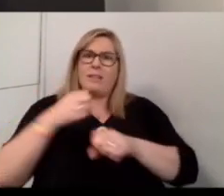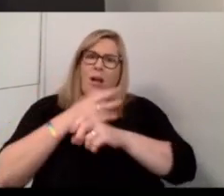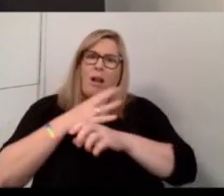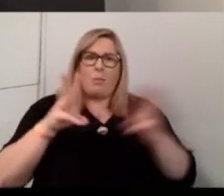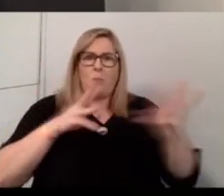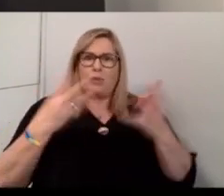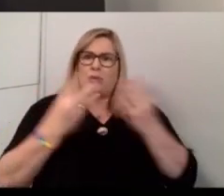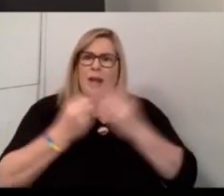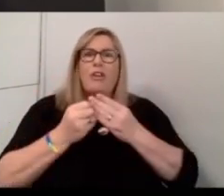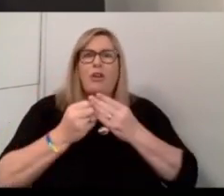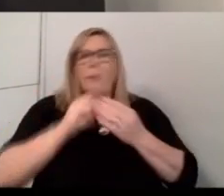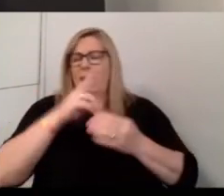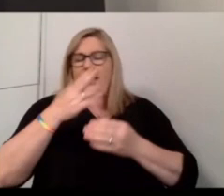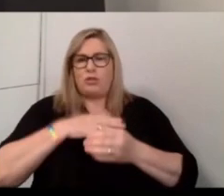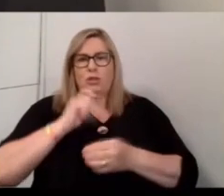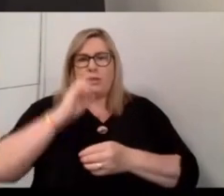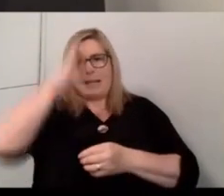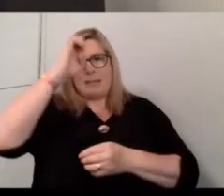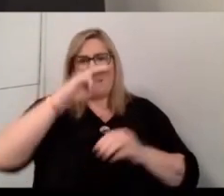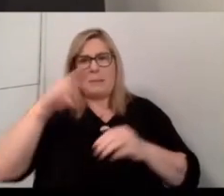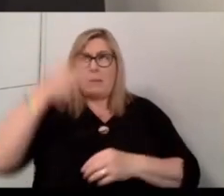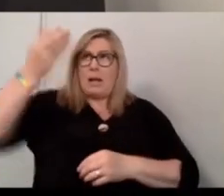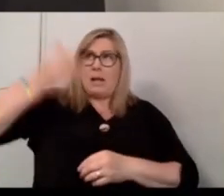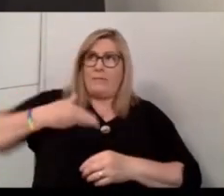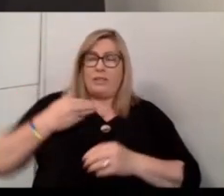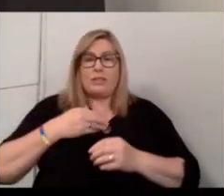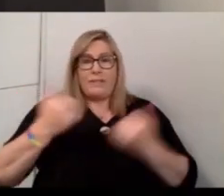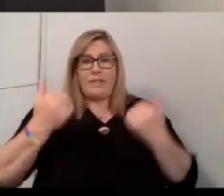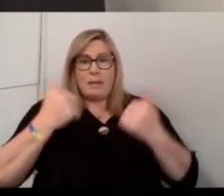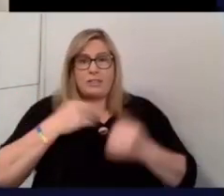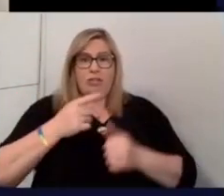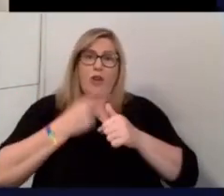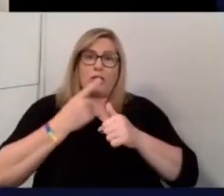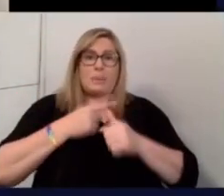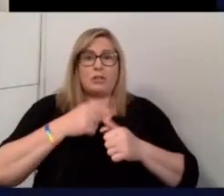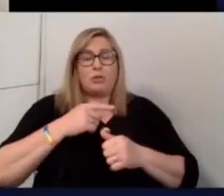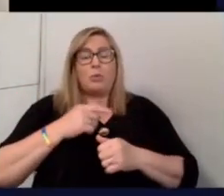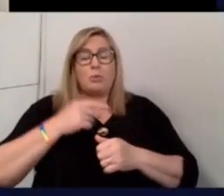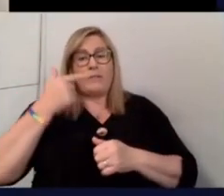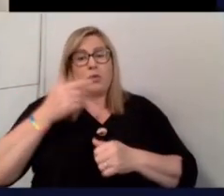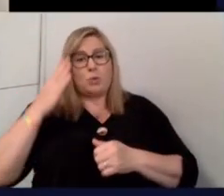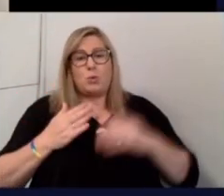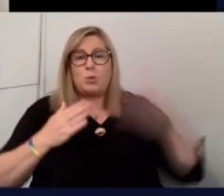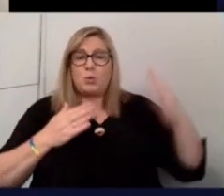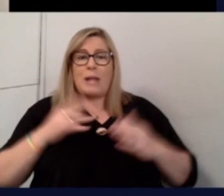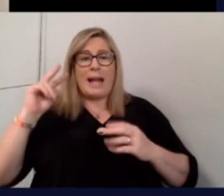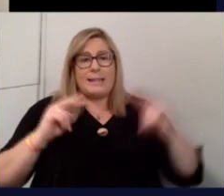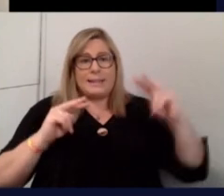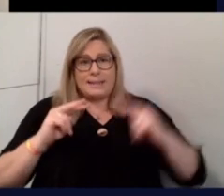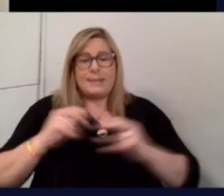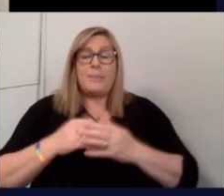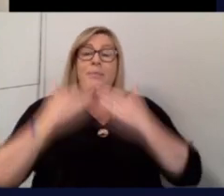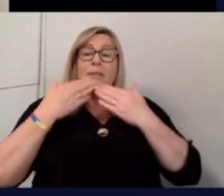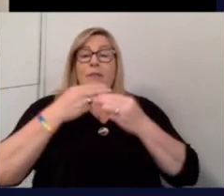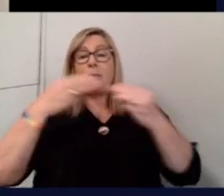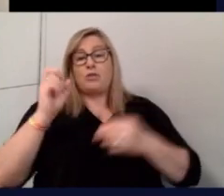we can't just expect people to hand us the information to you. So there are two sides to it, without question. Both sides can get better. Great. Thank you so much for that, Sean. I'm